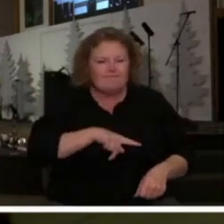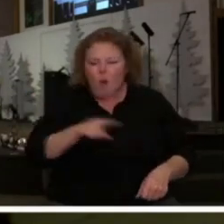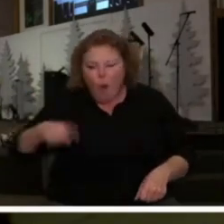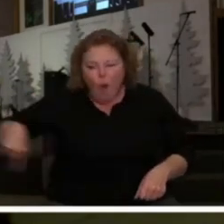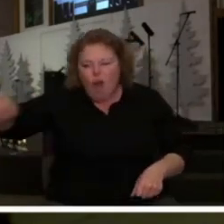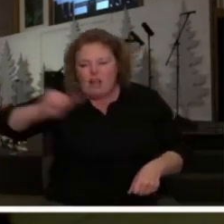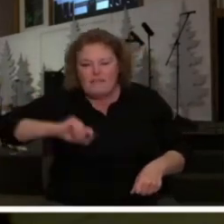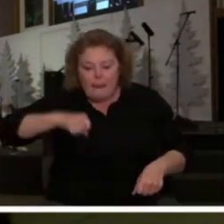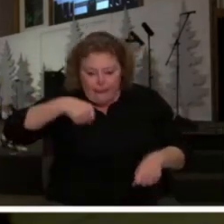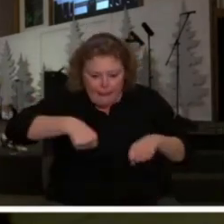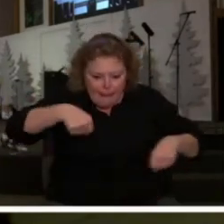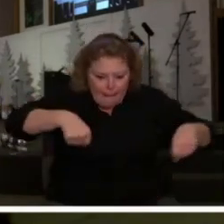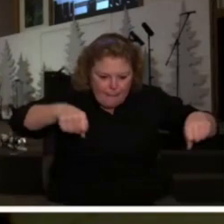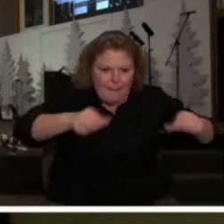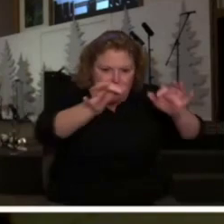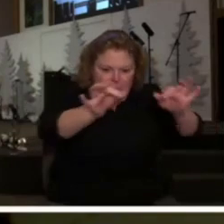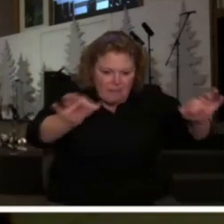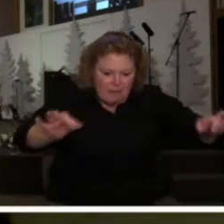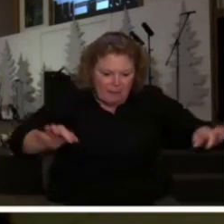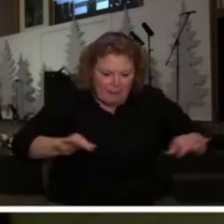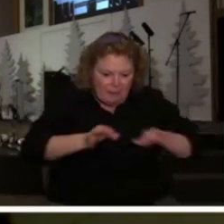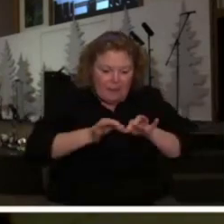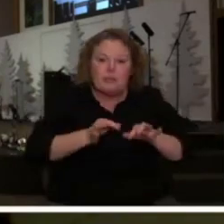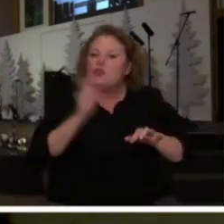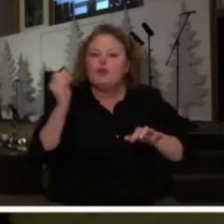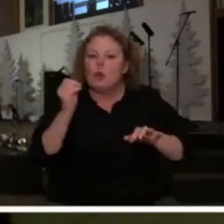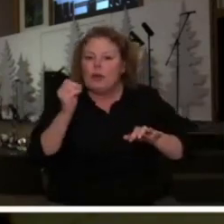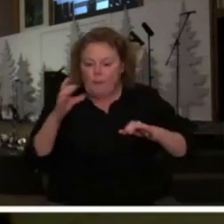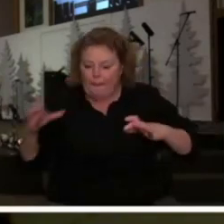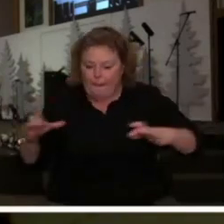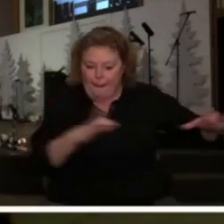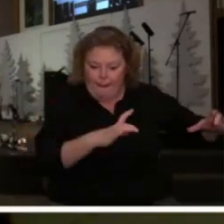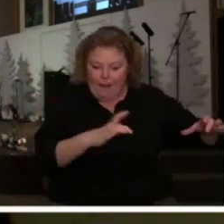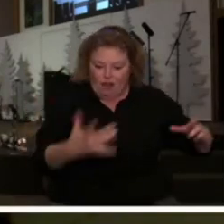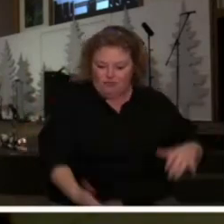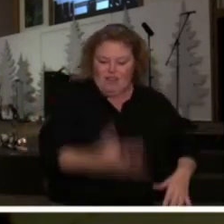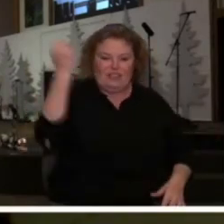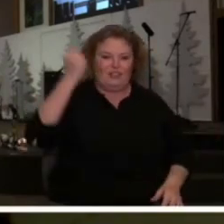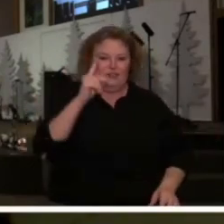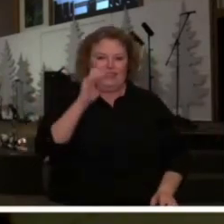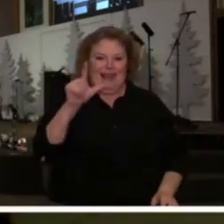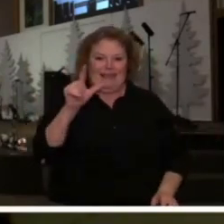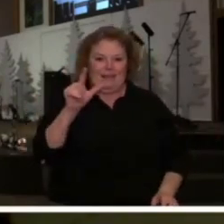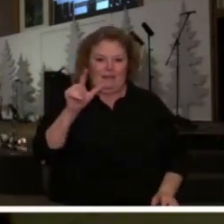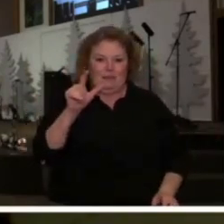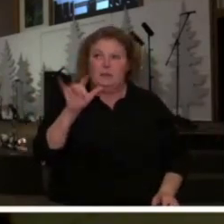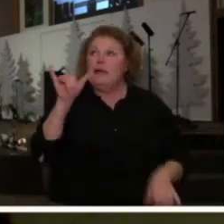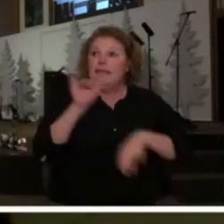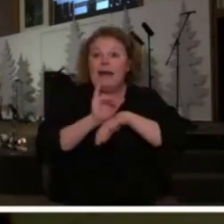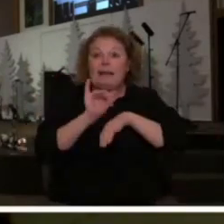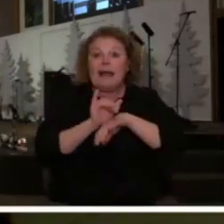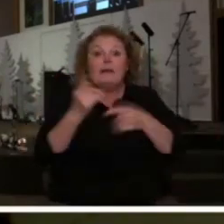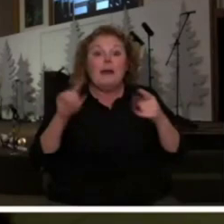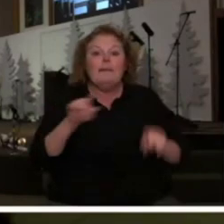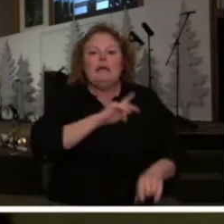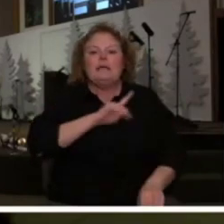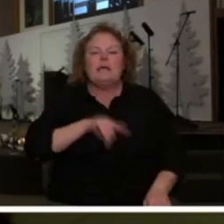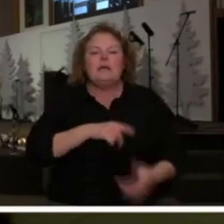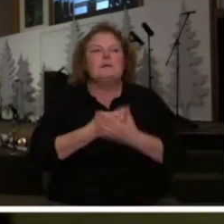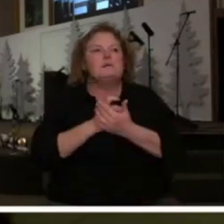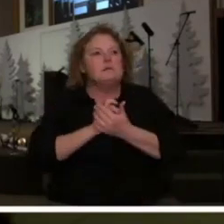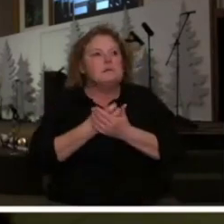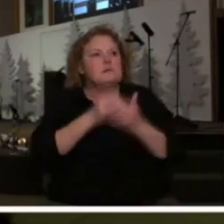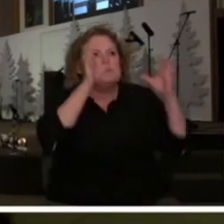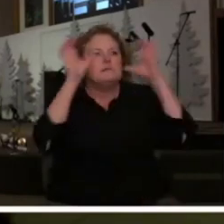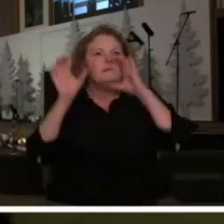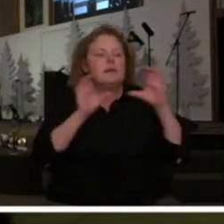sure that Daniel couldn't get out that nobody would come to rescue him and the king couldn't sleep that night he knew that he